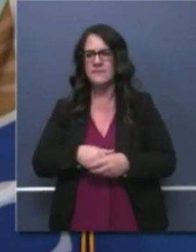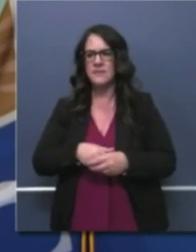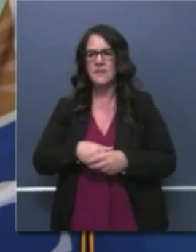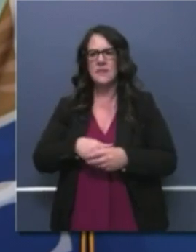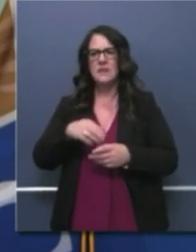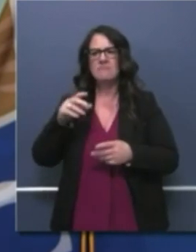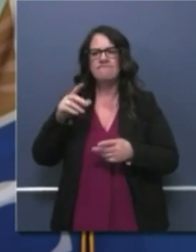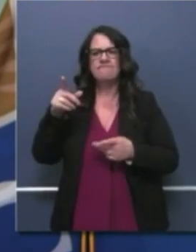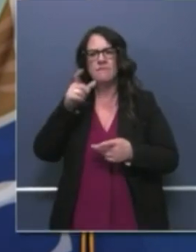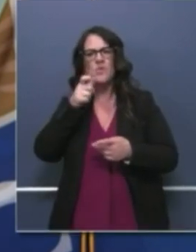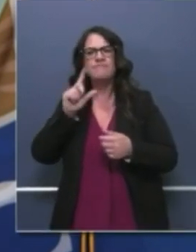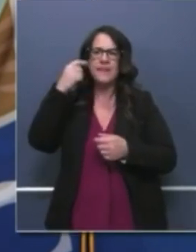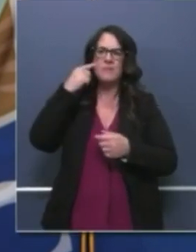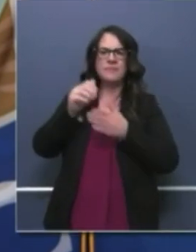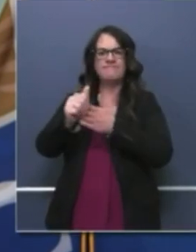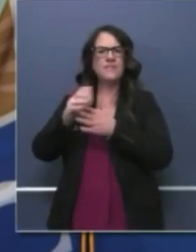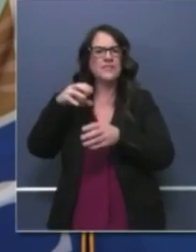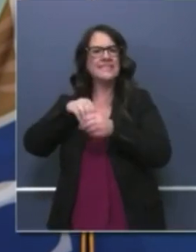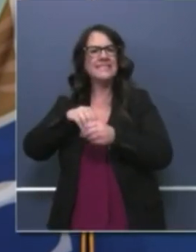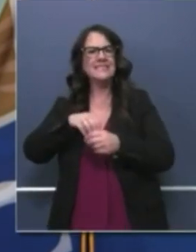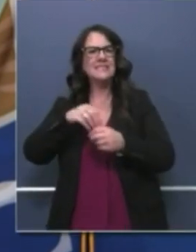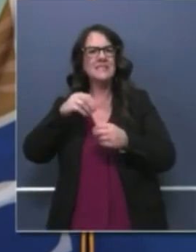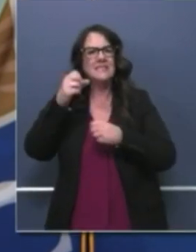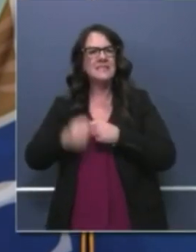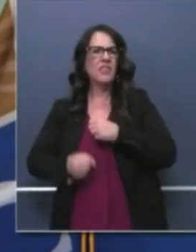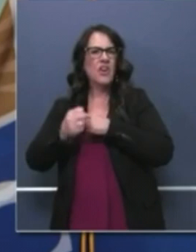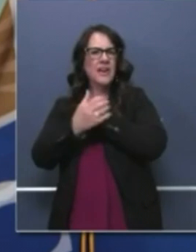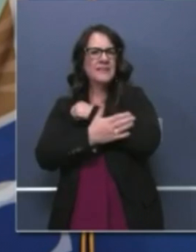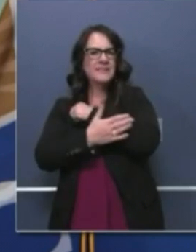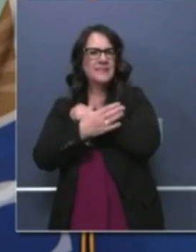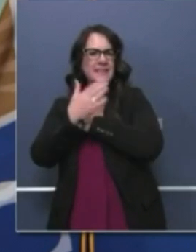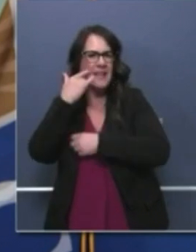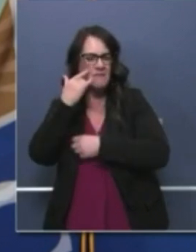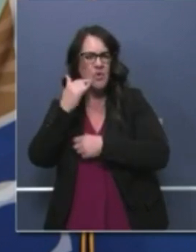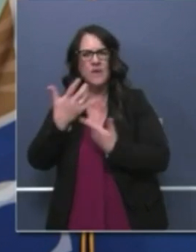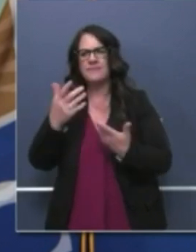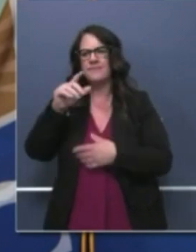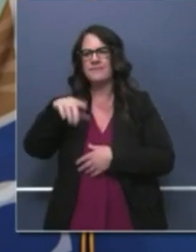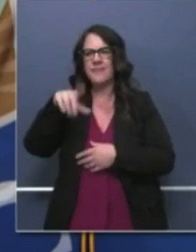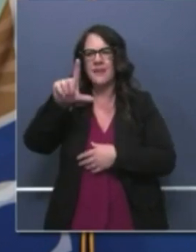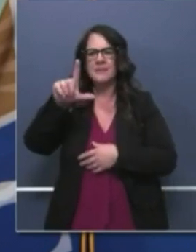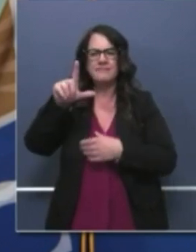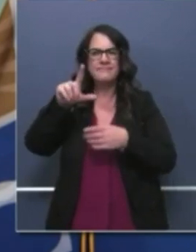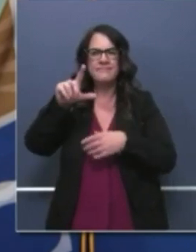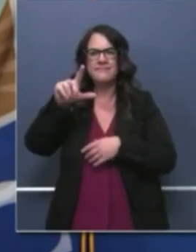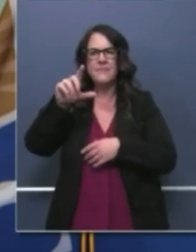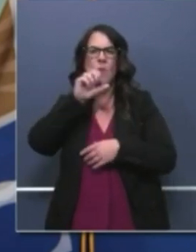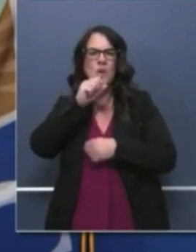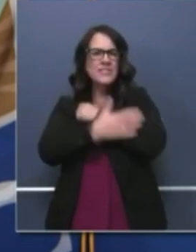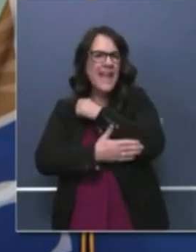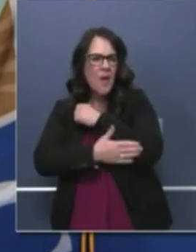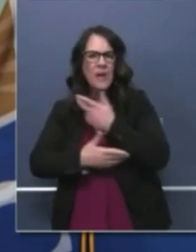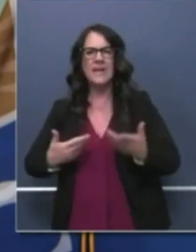Orange County, in particular in and around Laguna Beach and San Clemente Beach, which we were able to work with the